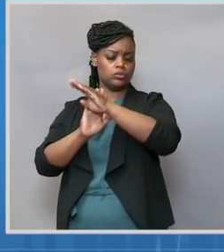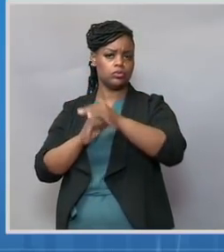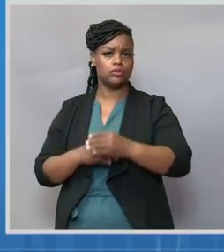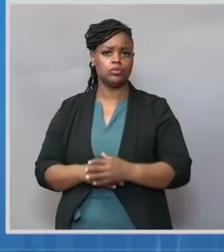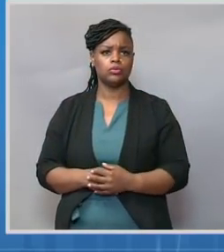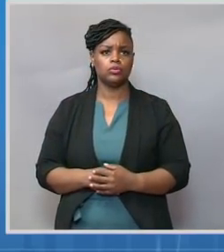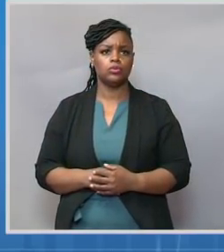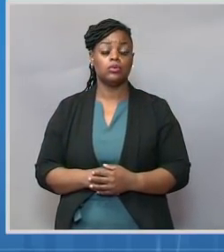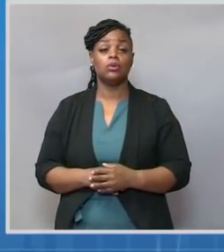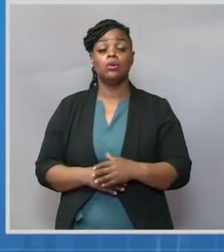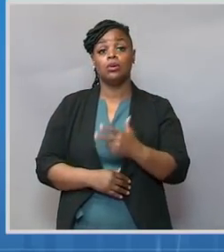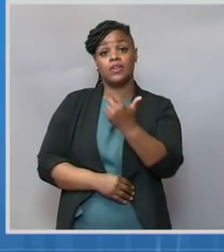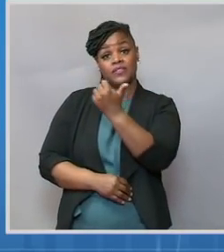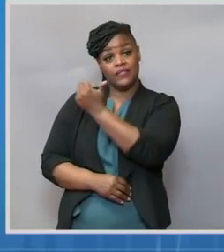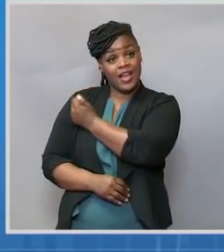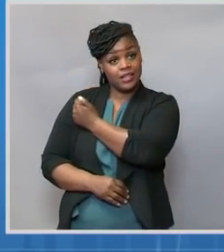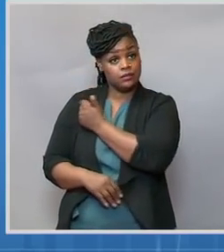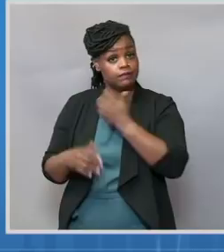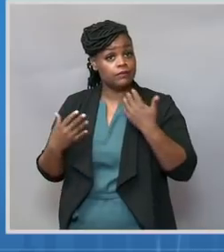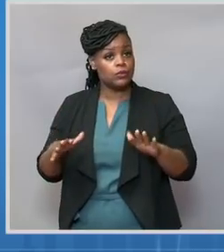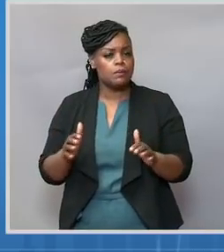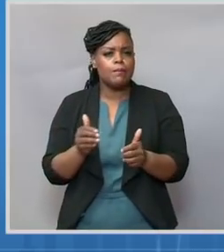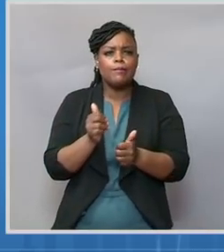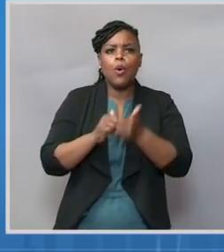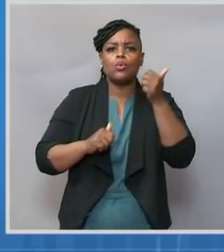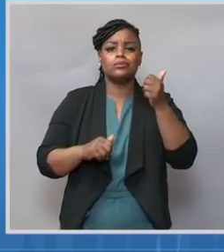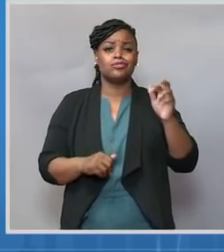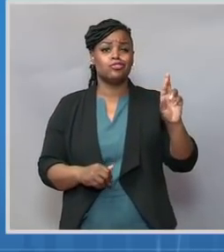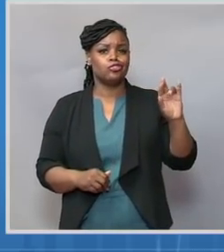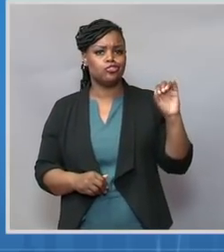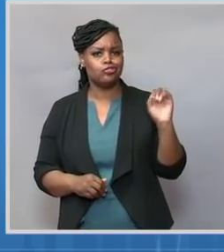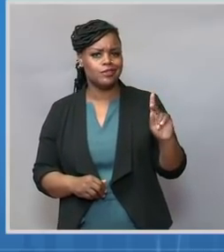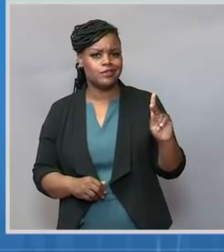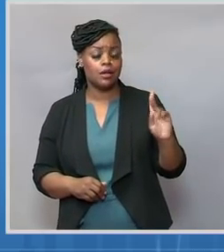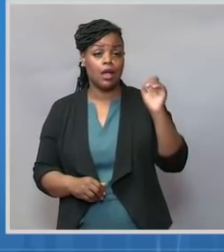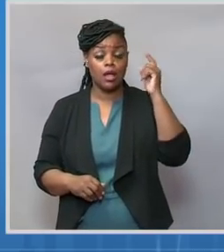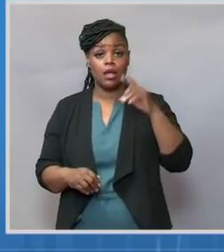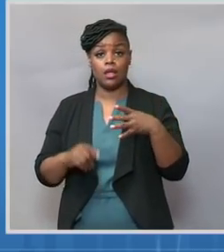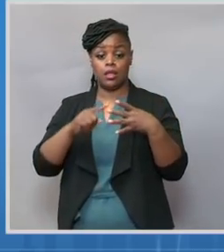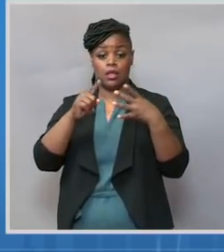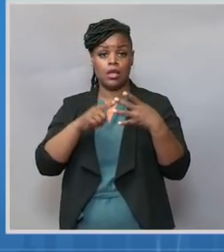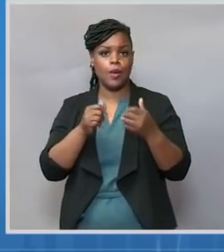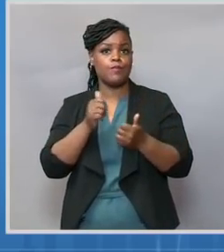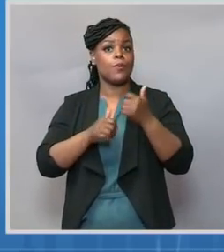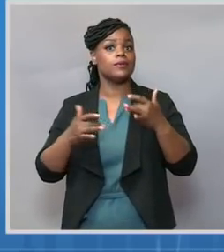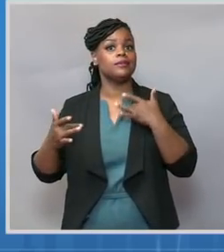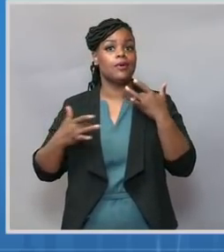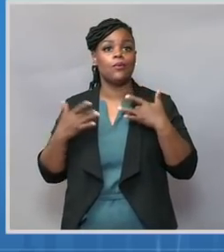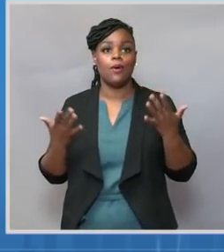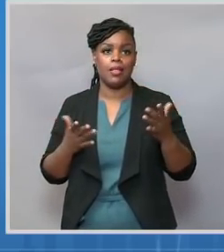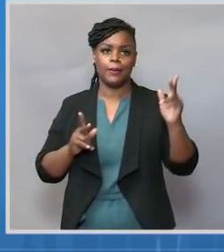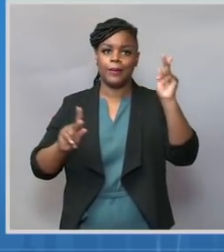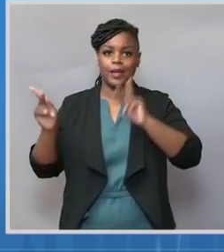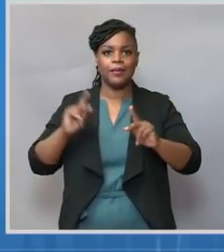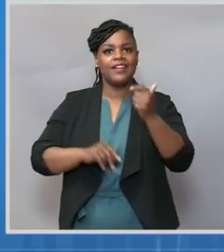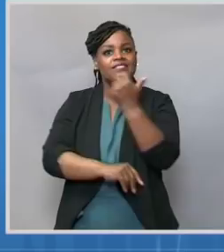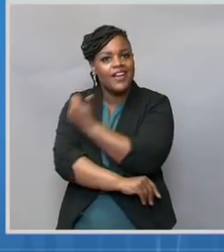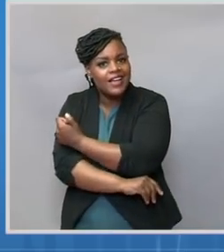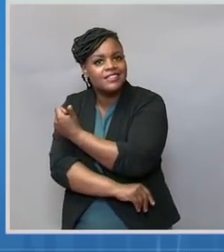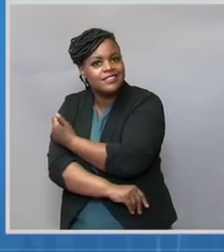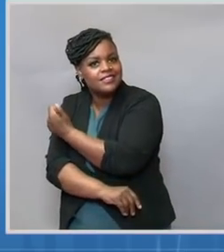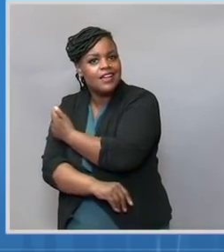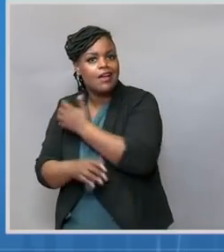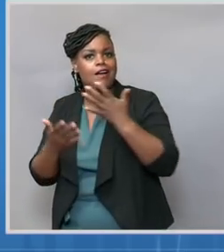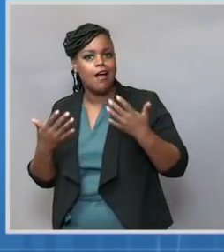most at risk and those most eager to get vaccinated as quickly as possible. And we will continue those efforts,